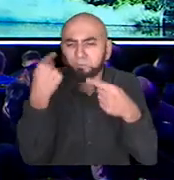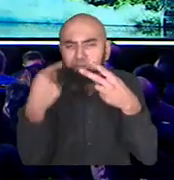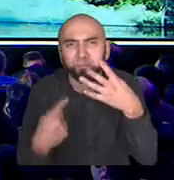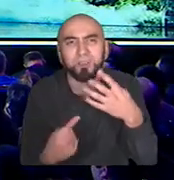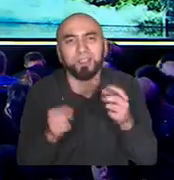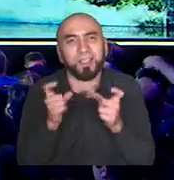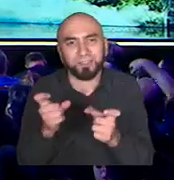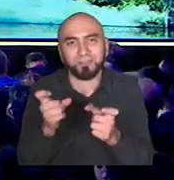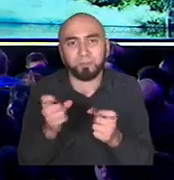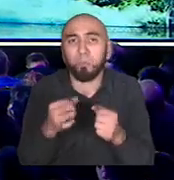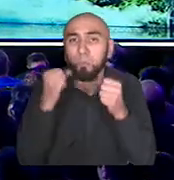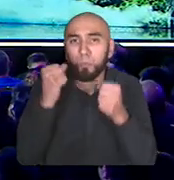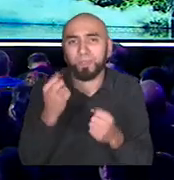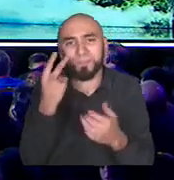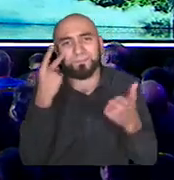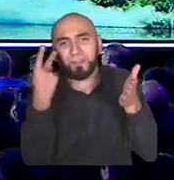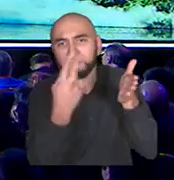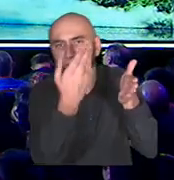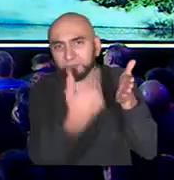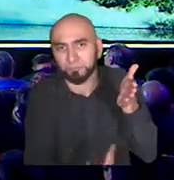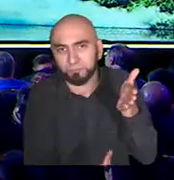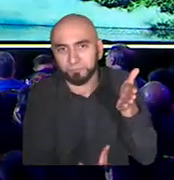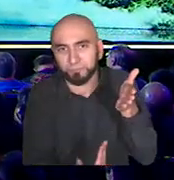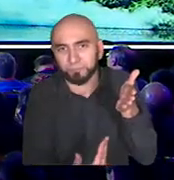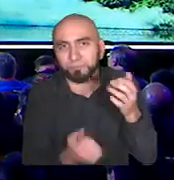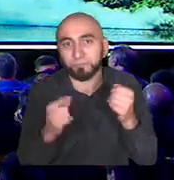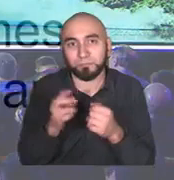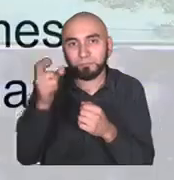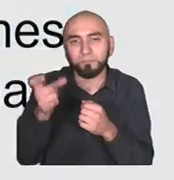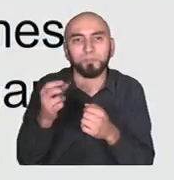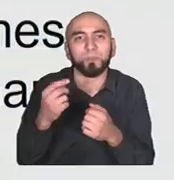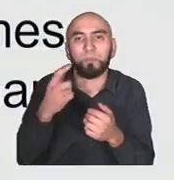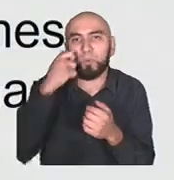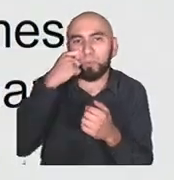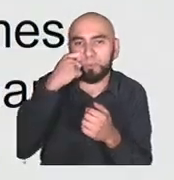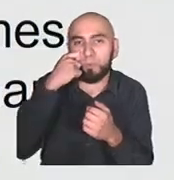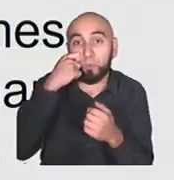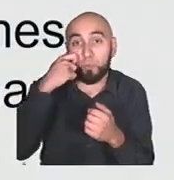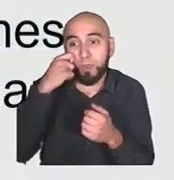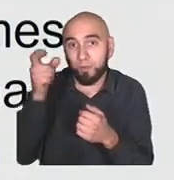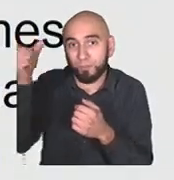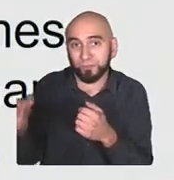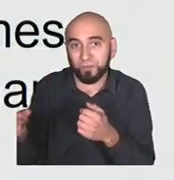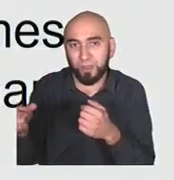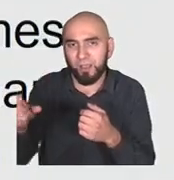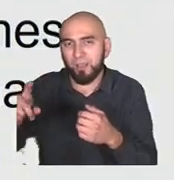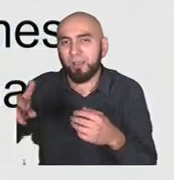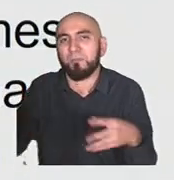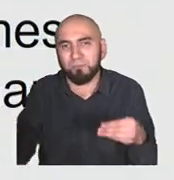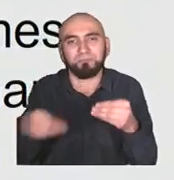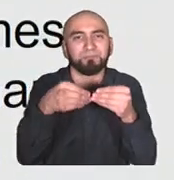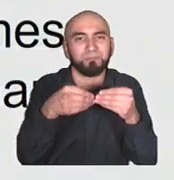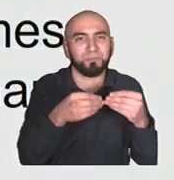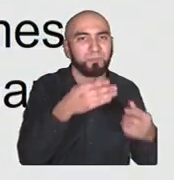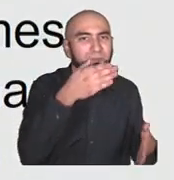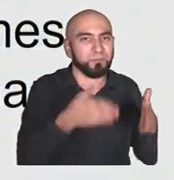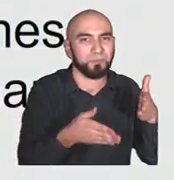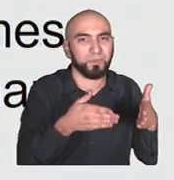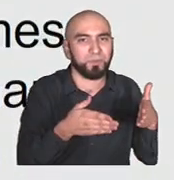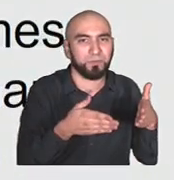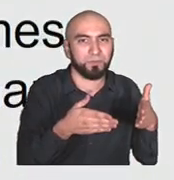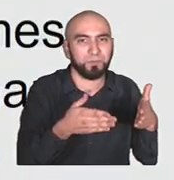So because it's a human plus a machine working side by side in a feedback loop, it's stronger than simply an AI